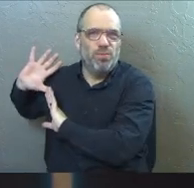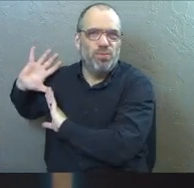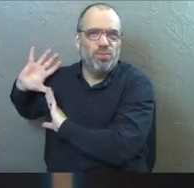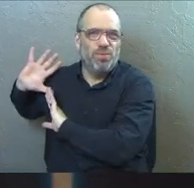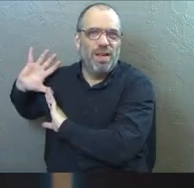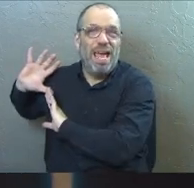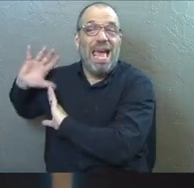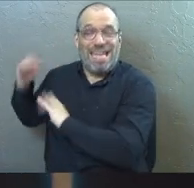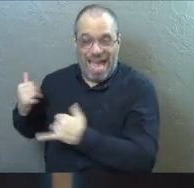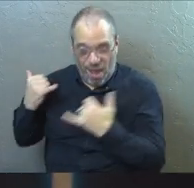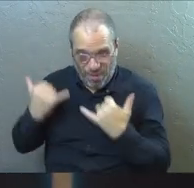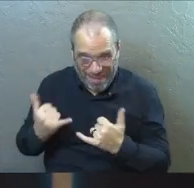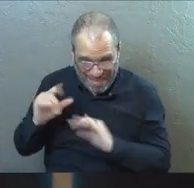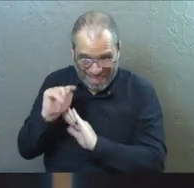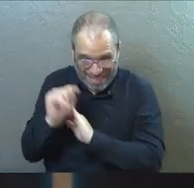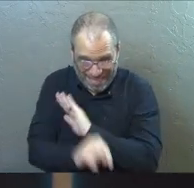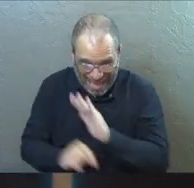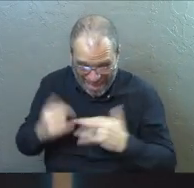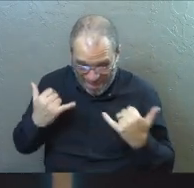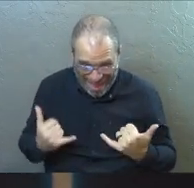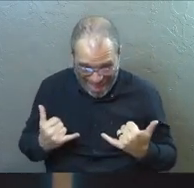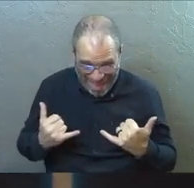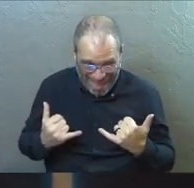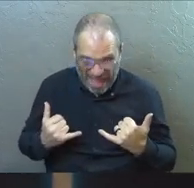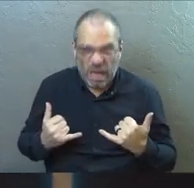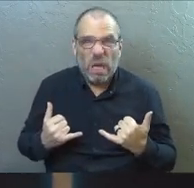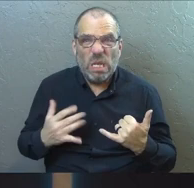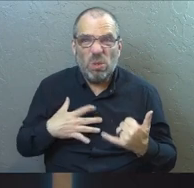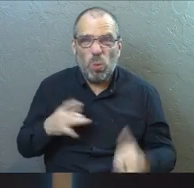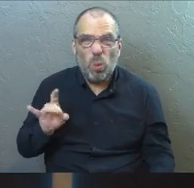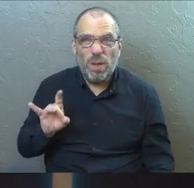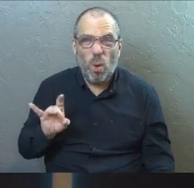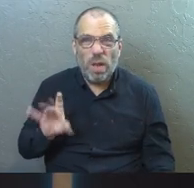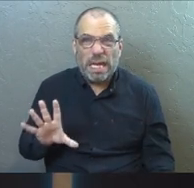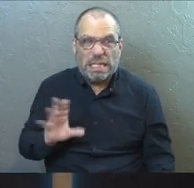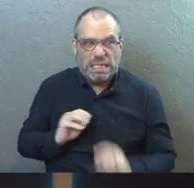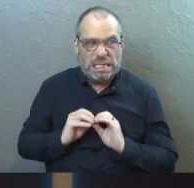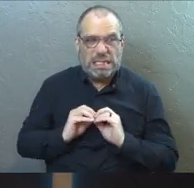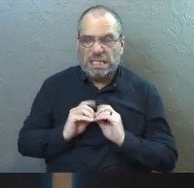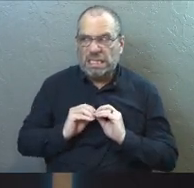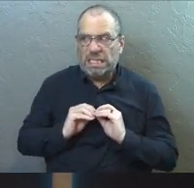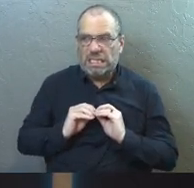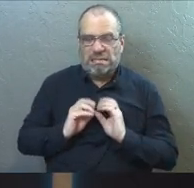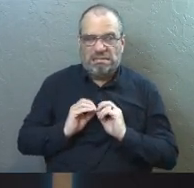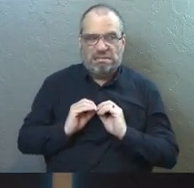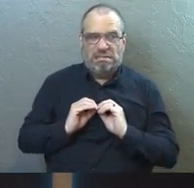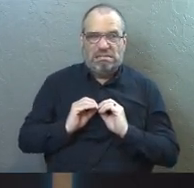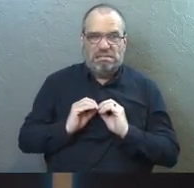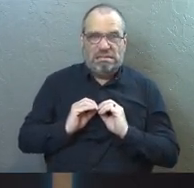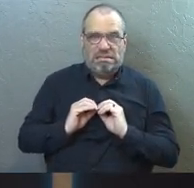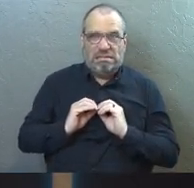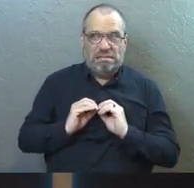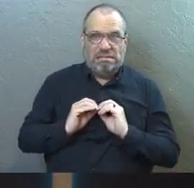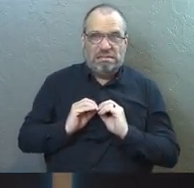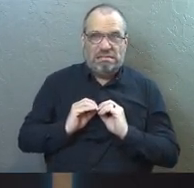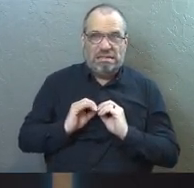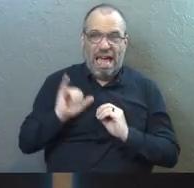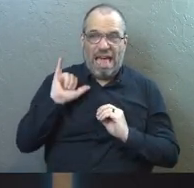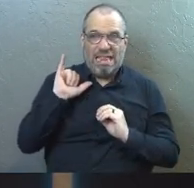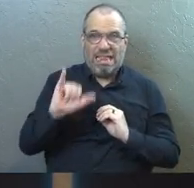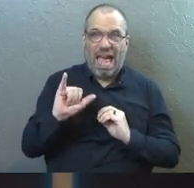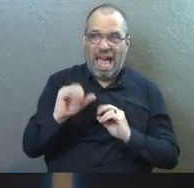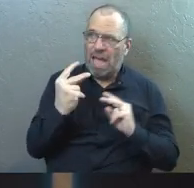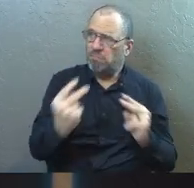And the season that we're in right now, we don't like it so much. And sometimes we see that as the